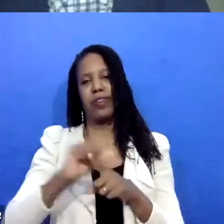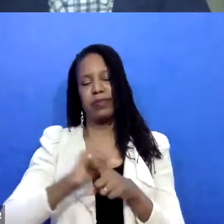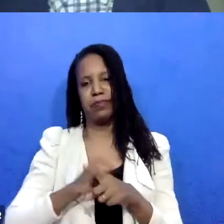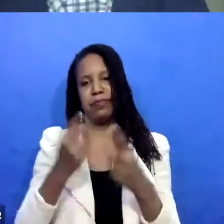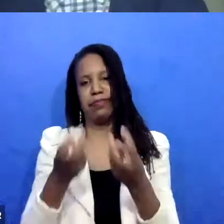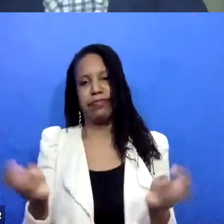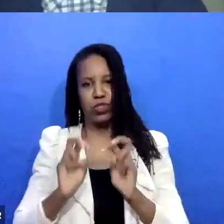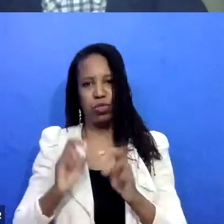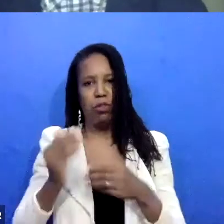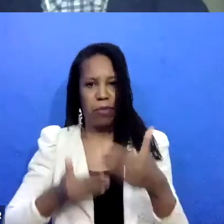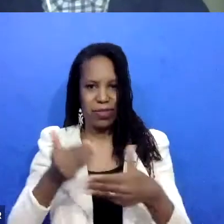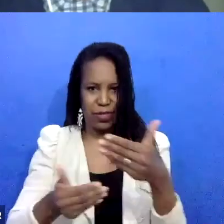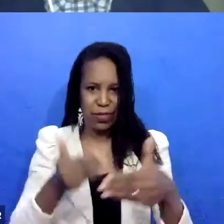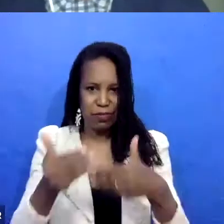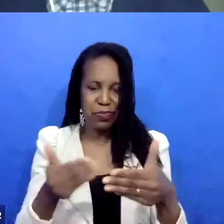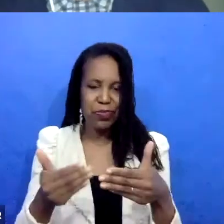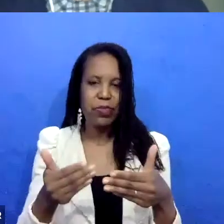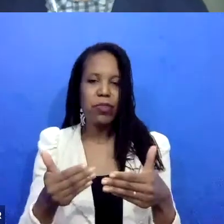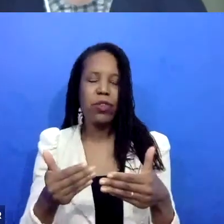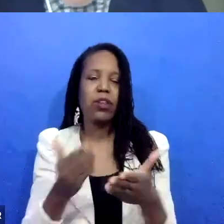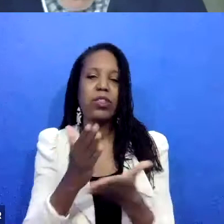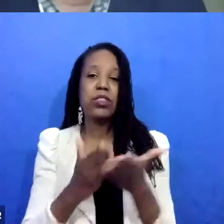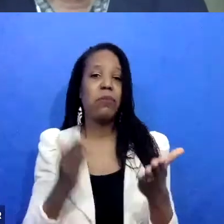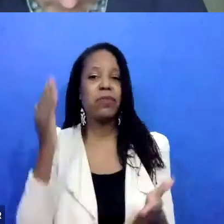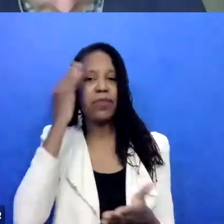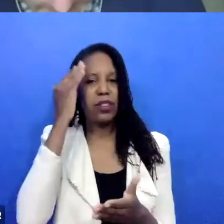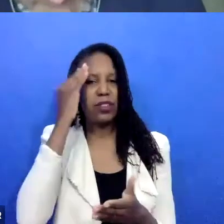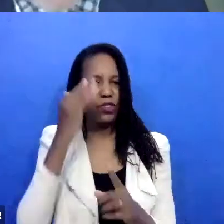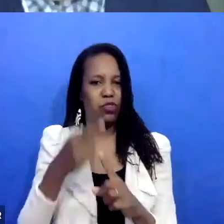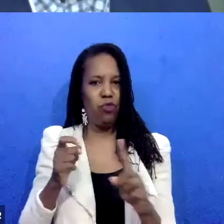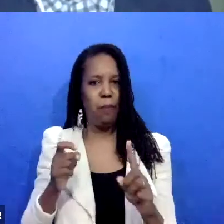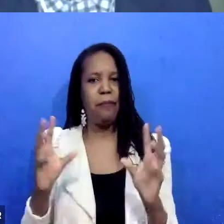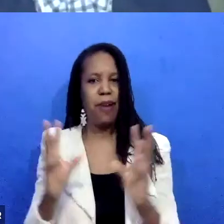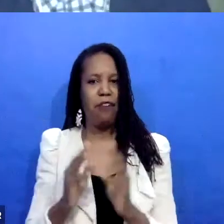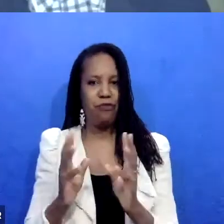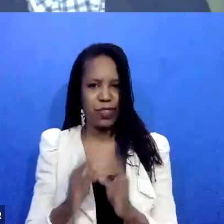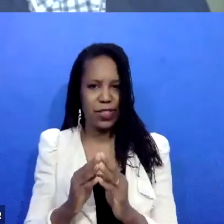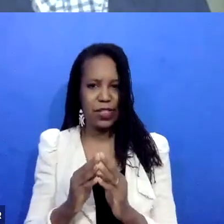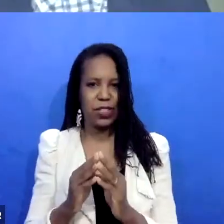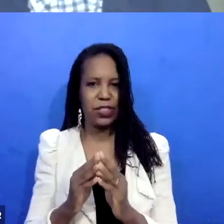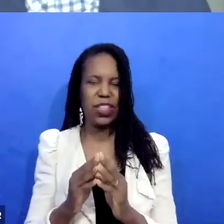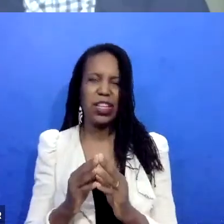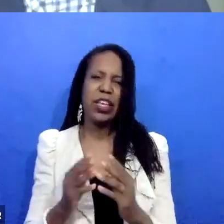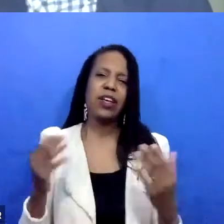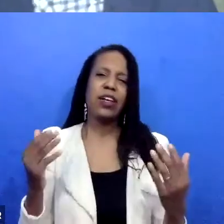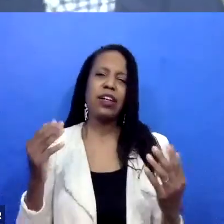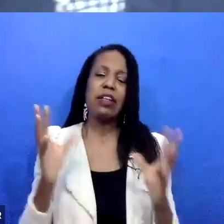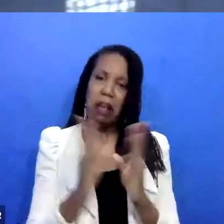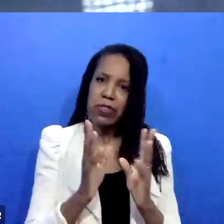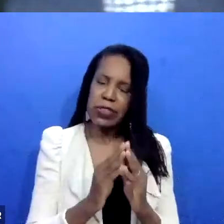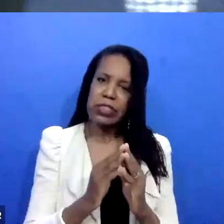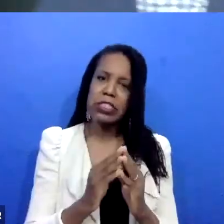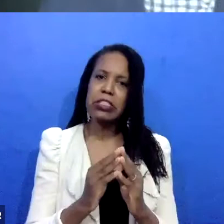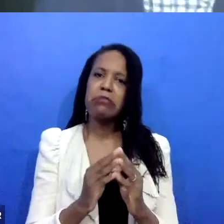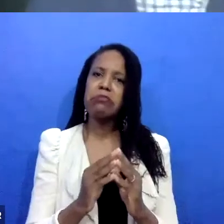bit of knowledge that I've brought in from conferencing. We do less conferencing, but a lot of the prep